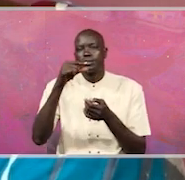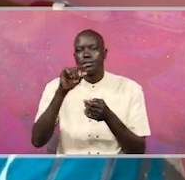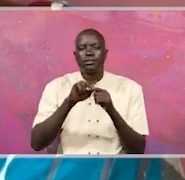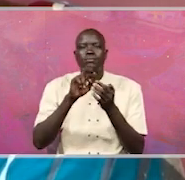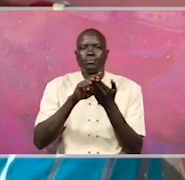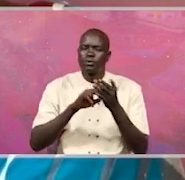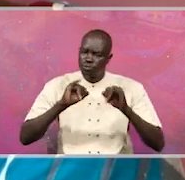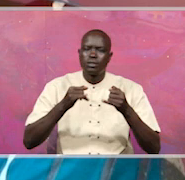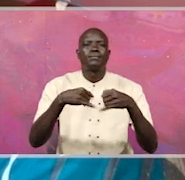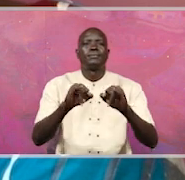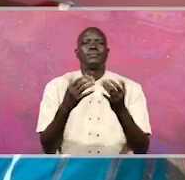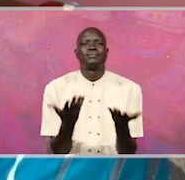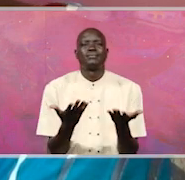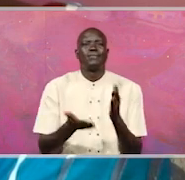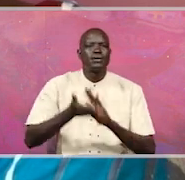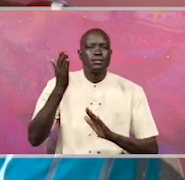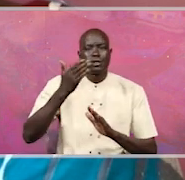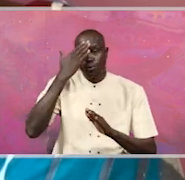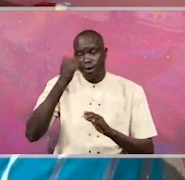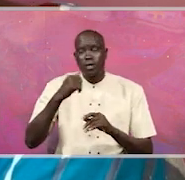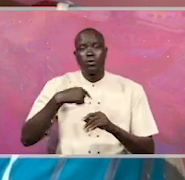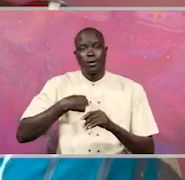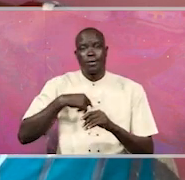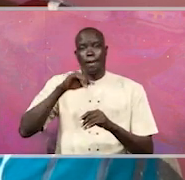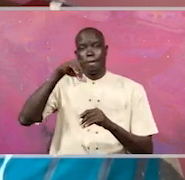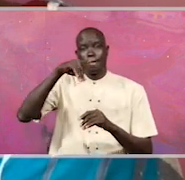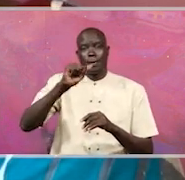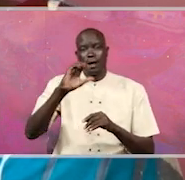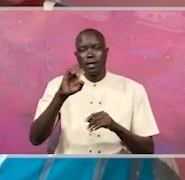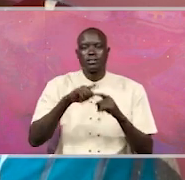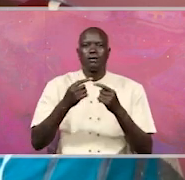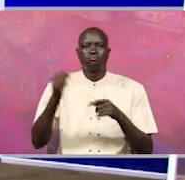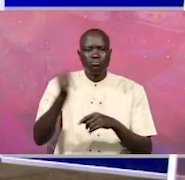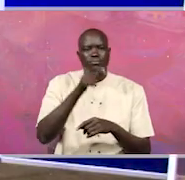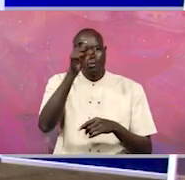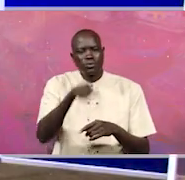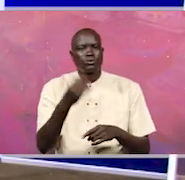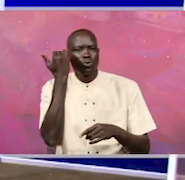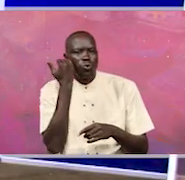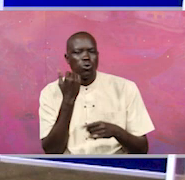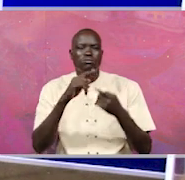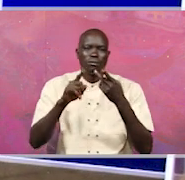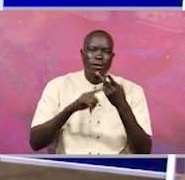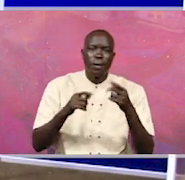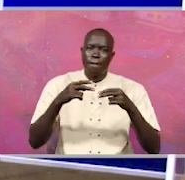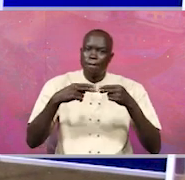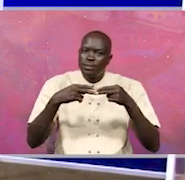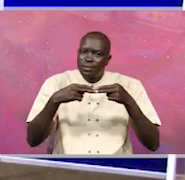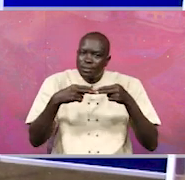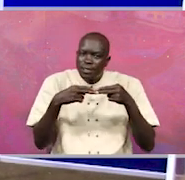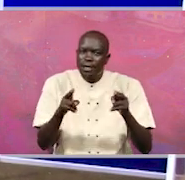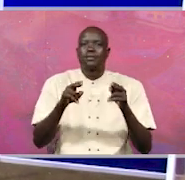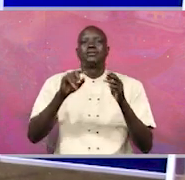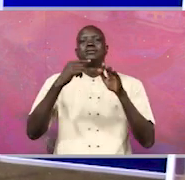they should implement those recommendations. Because hours may be higher, we are talking about prosecute, do this, do that. But the beginning to correct a